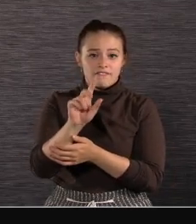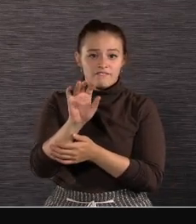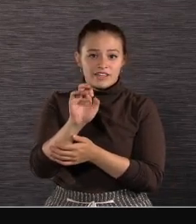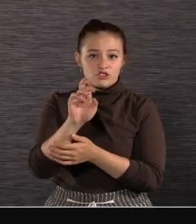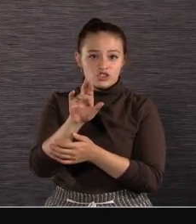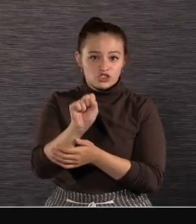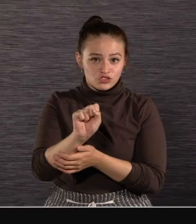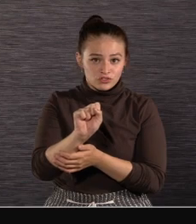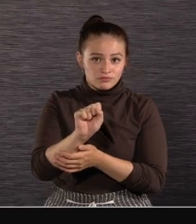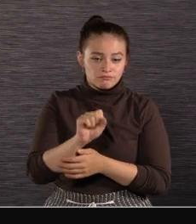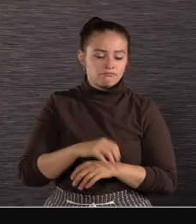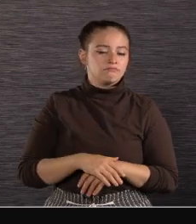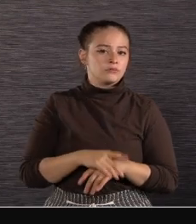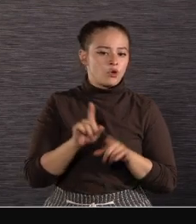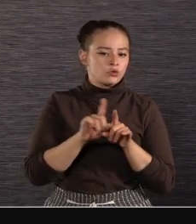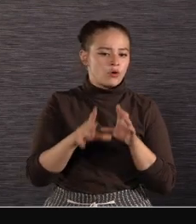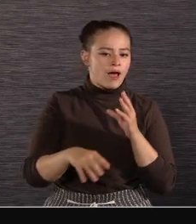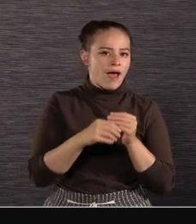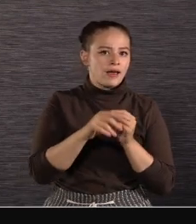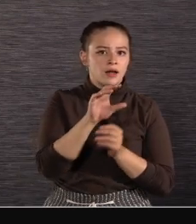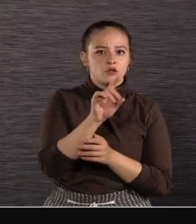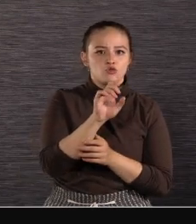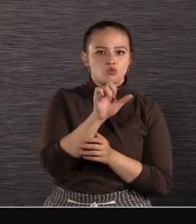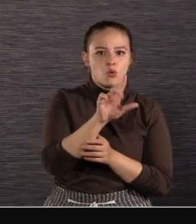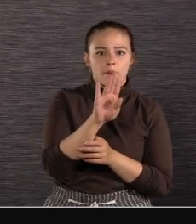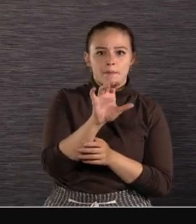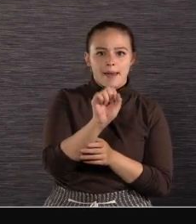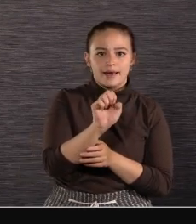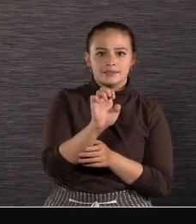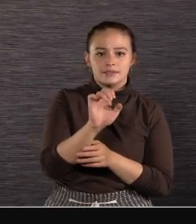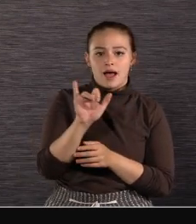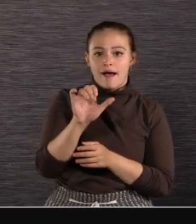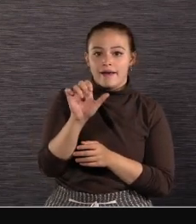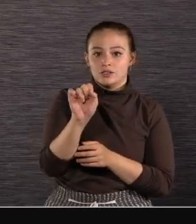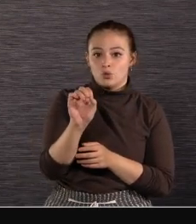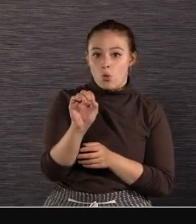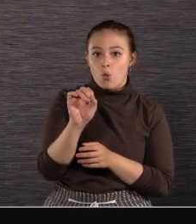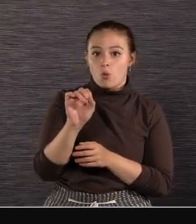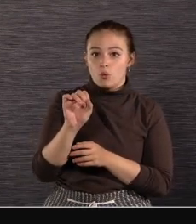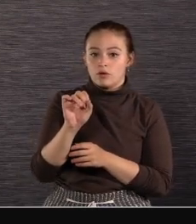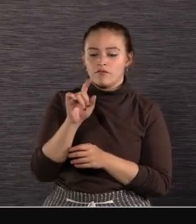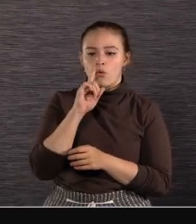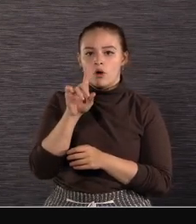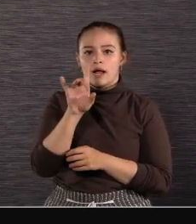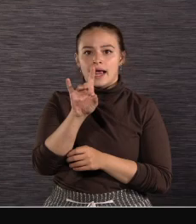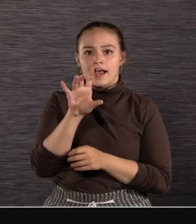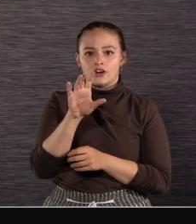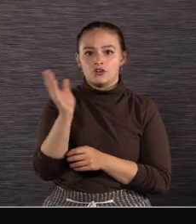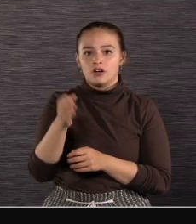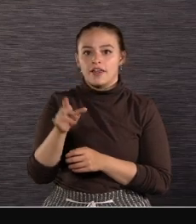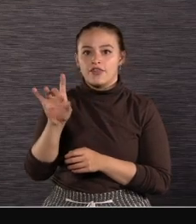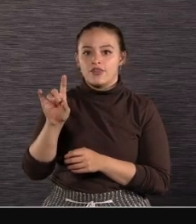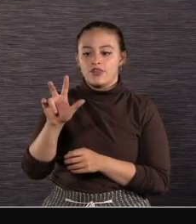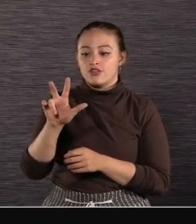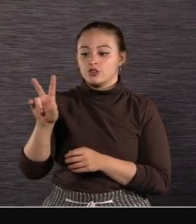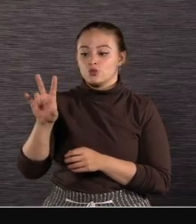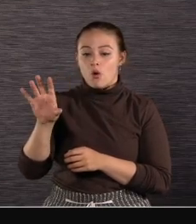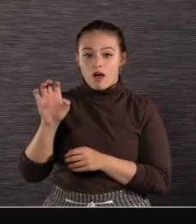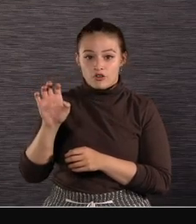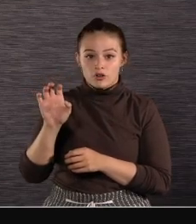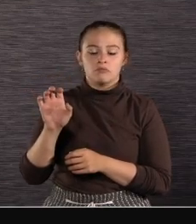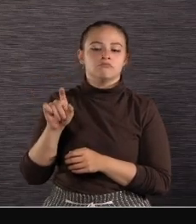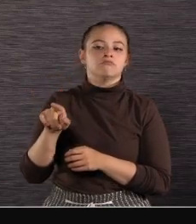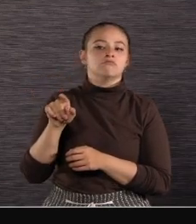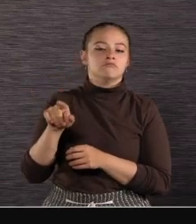love features Such as the dual-base ISO The dual-base ISO of 800 and 3200 Means the highlights